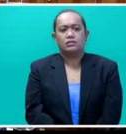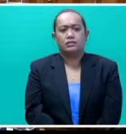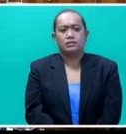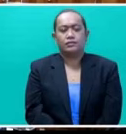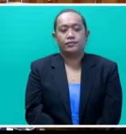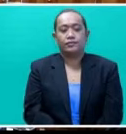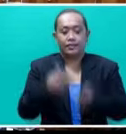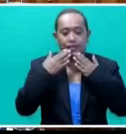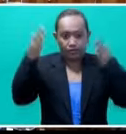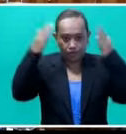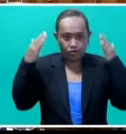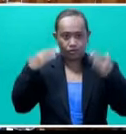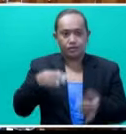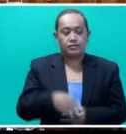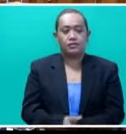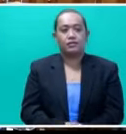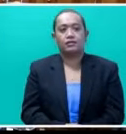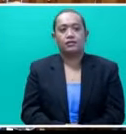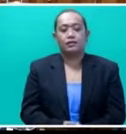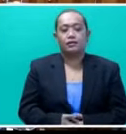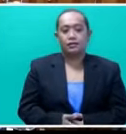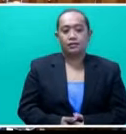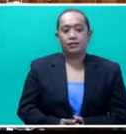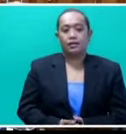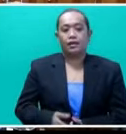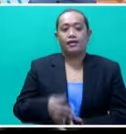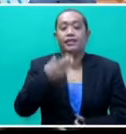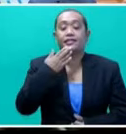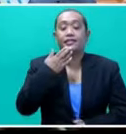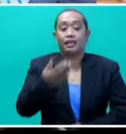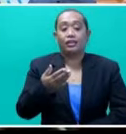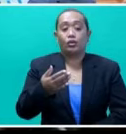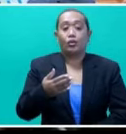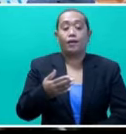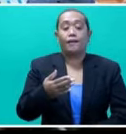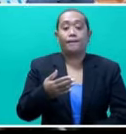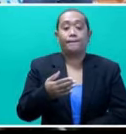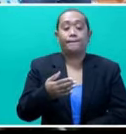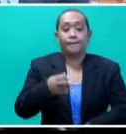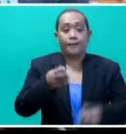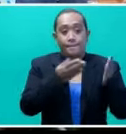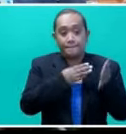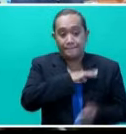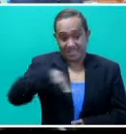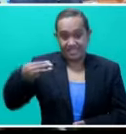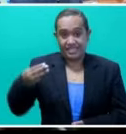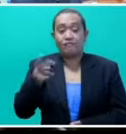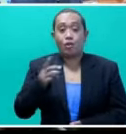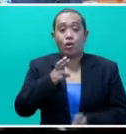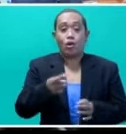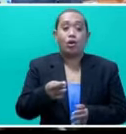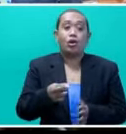Thank you, Honorable Speaker. I thank the Honorable Minister for her response to this question. My question to the